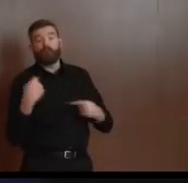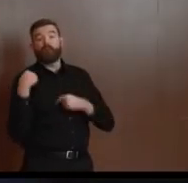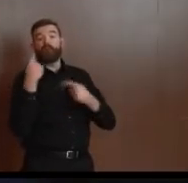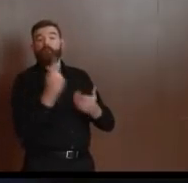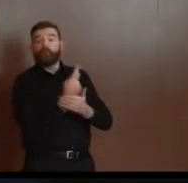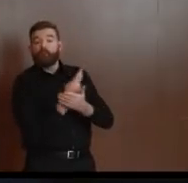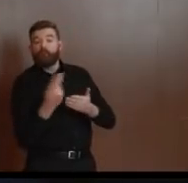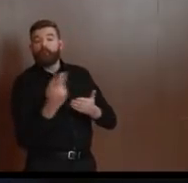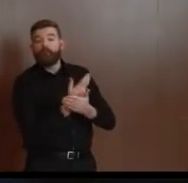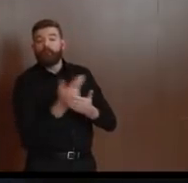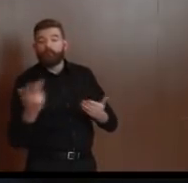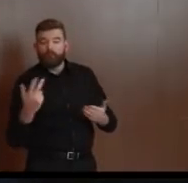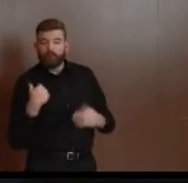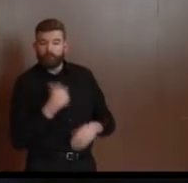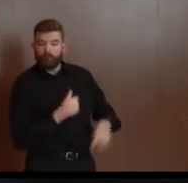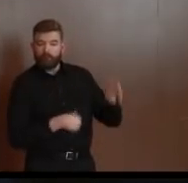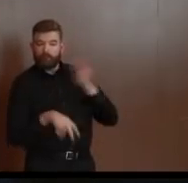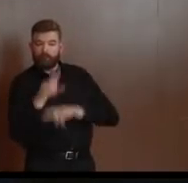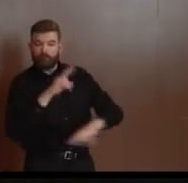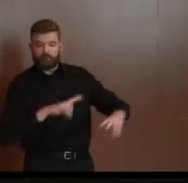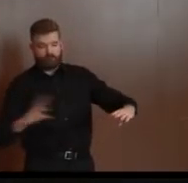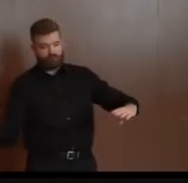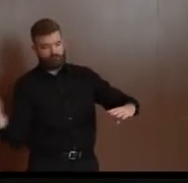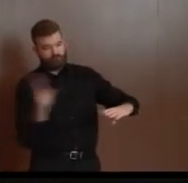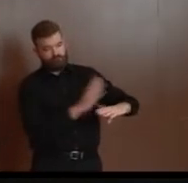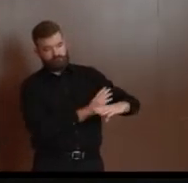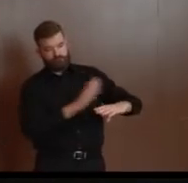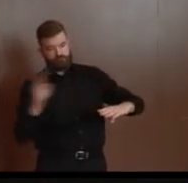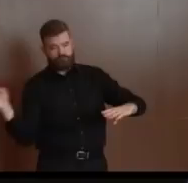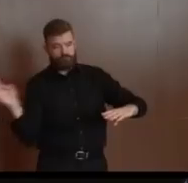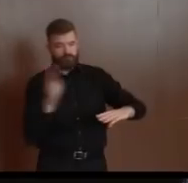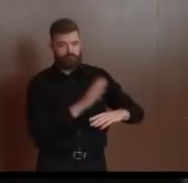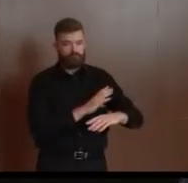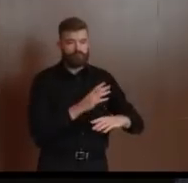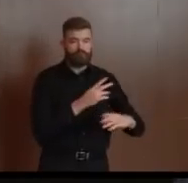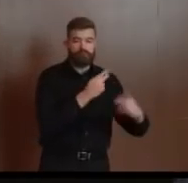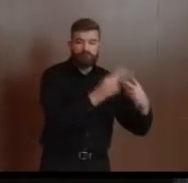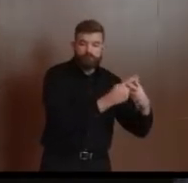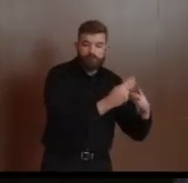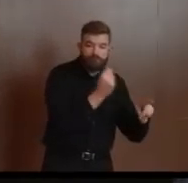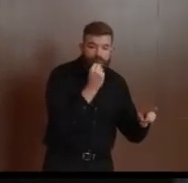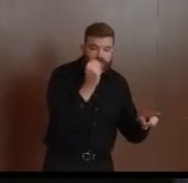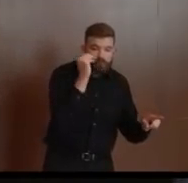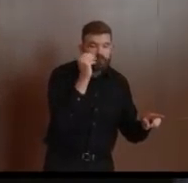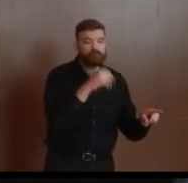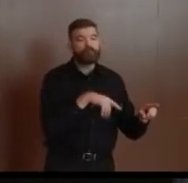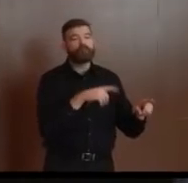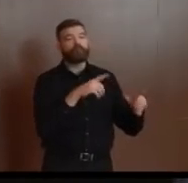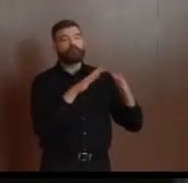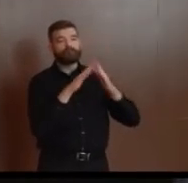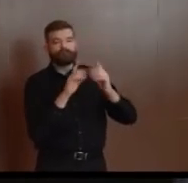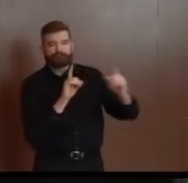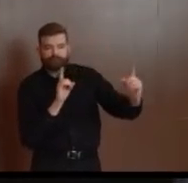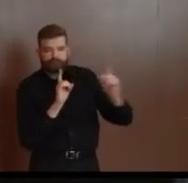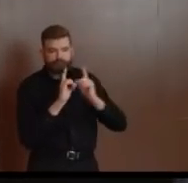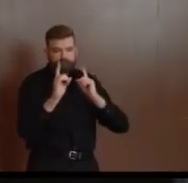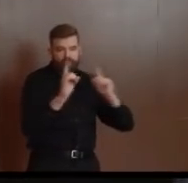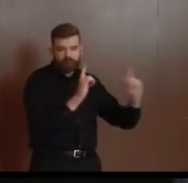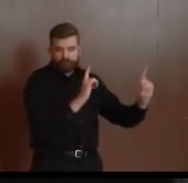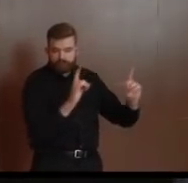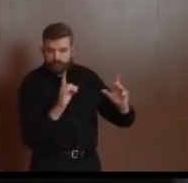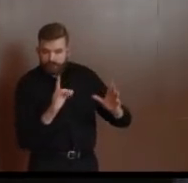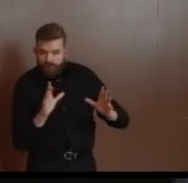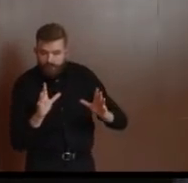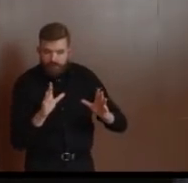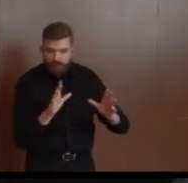community mitigation efforts. And, you know, there's no on-off switch as far as, okay, when contact tracing will stop versus, you when we